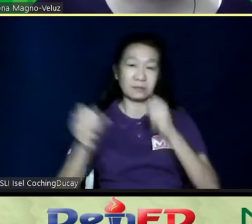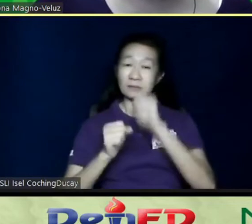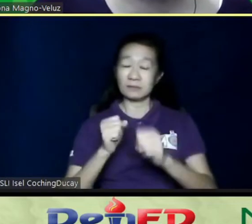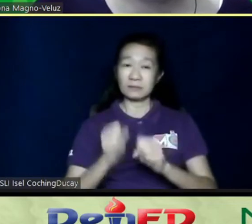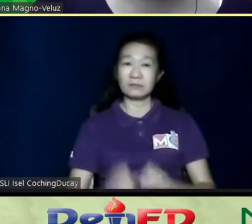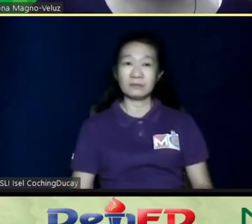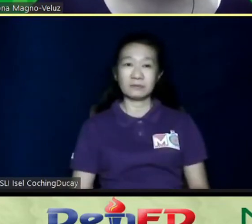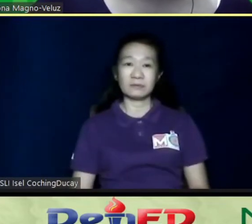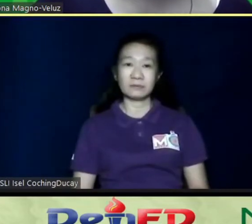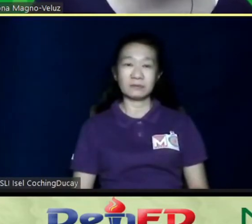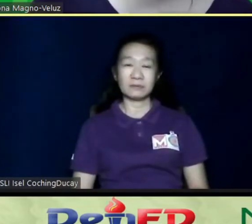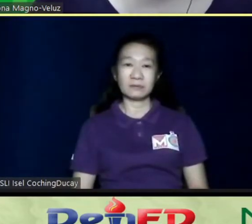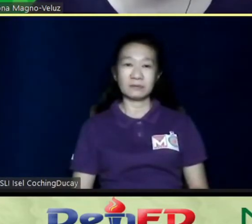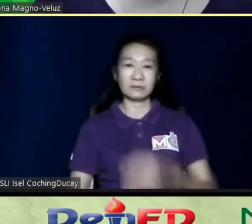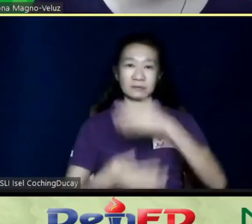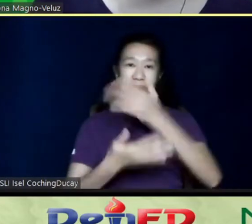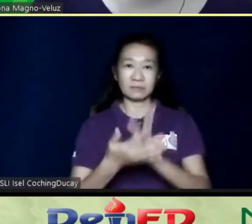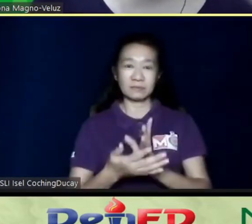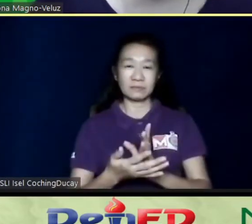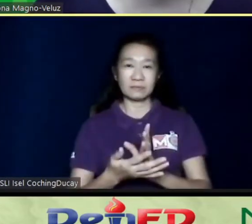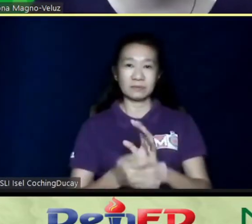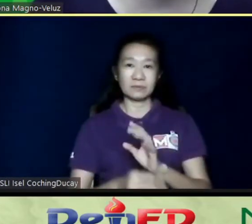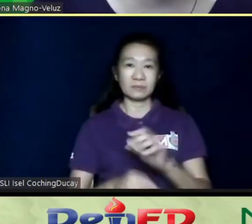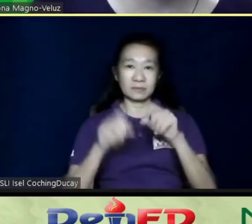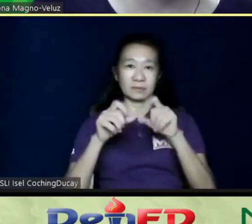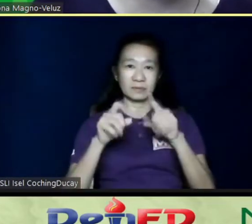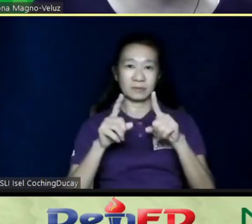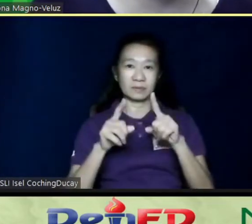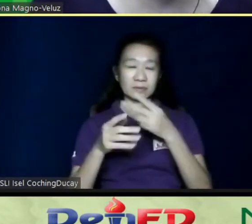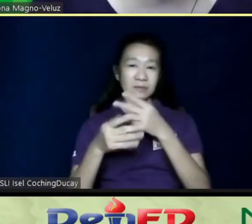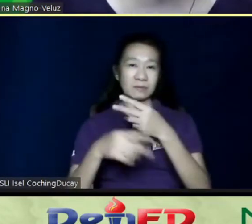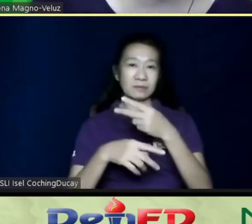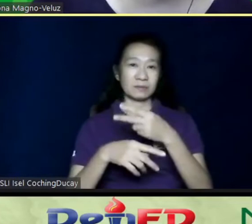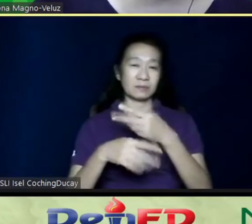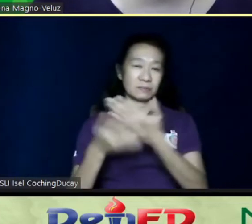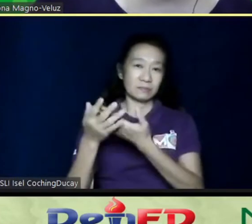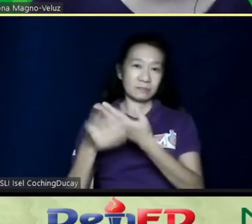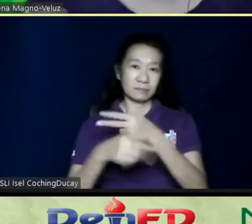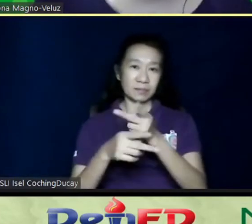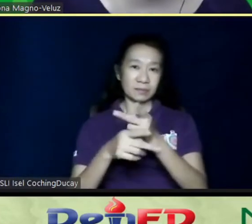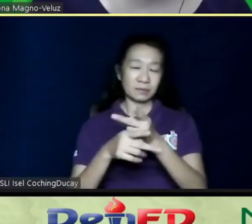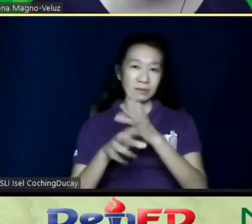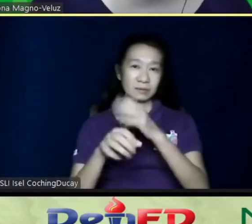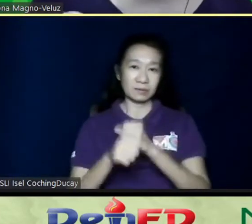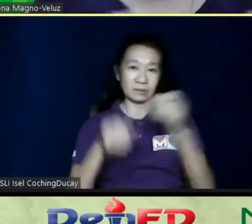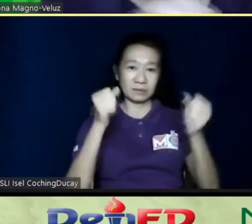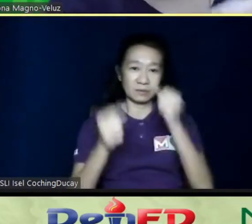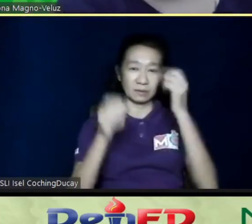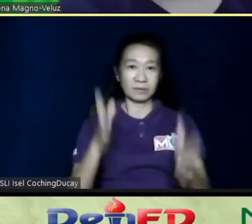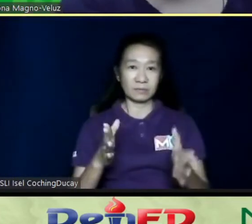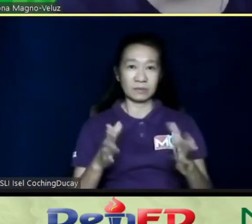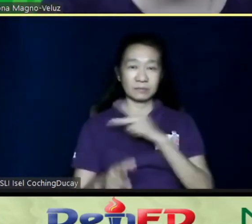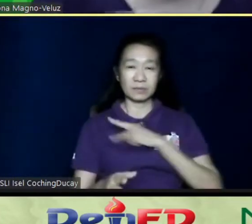someone would sell their product and then they would get their driver and then